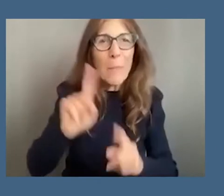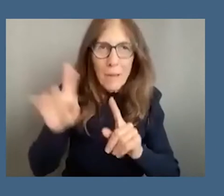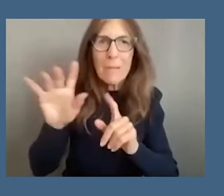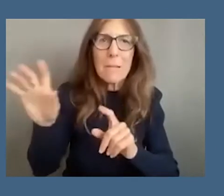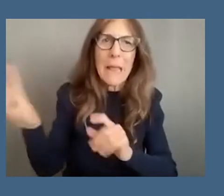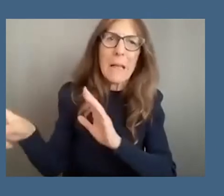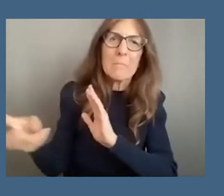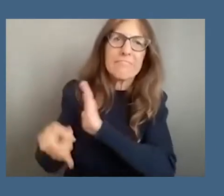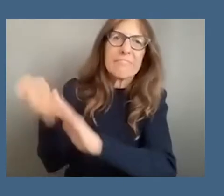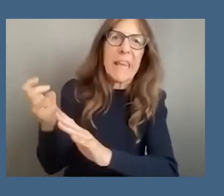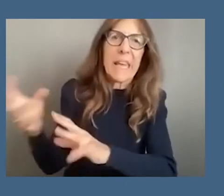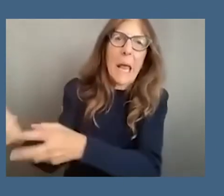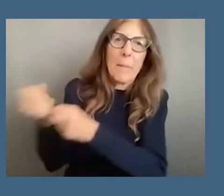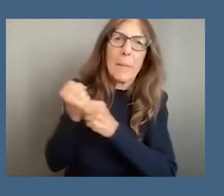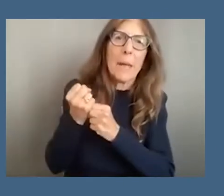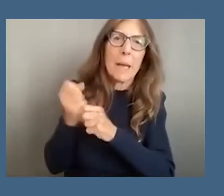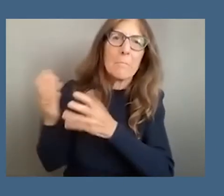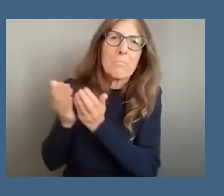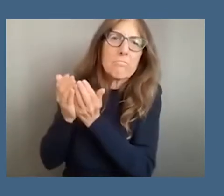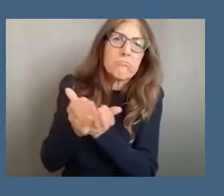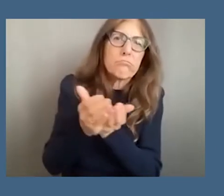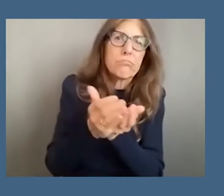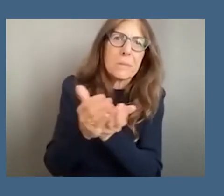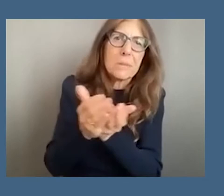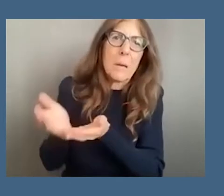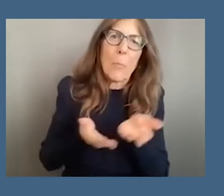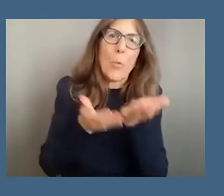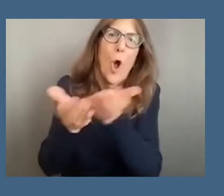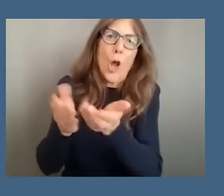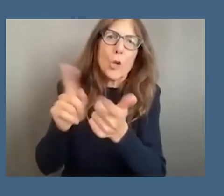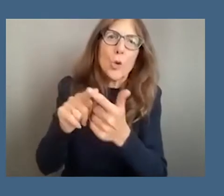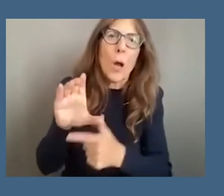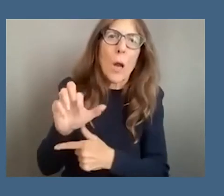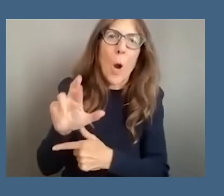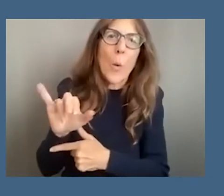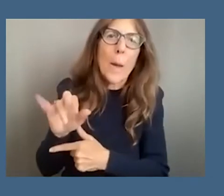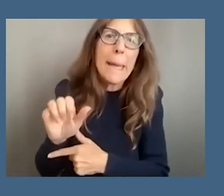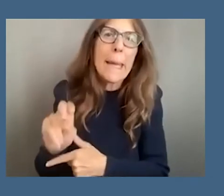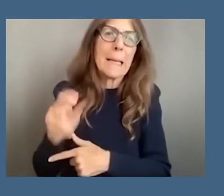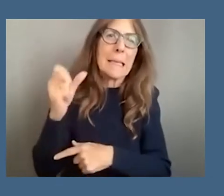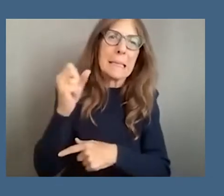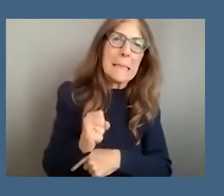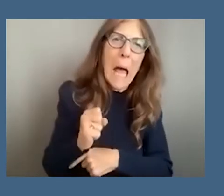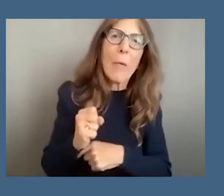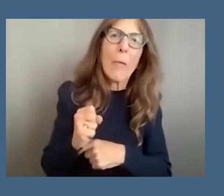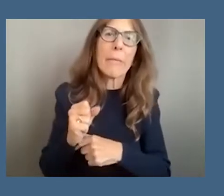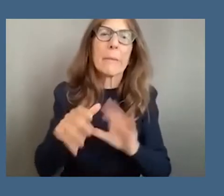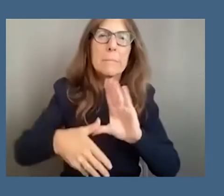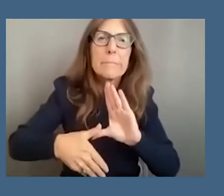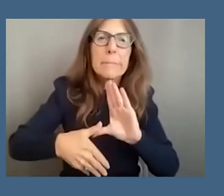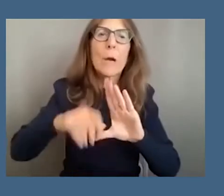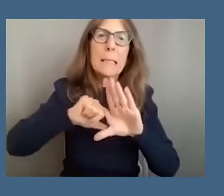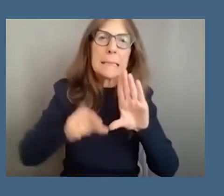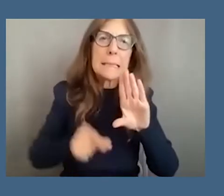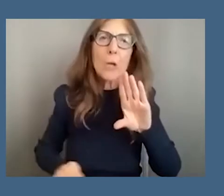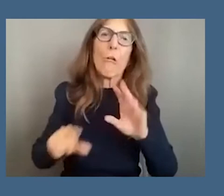kidnapped and trafficked and taken to the caribbean south america central america and other places so tell us about why